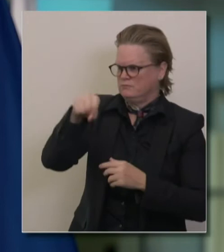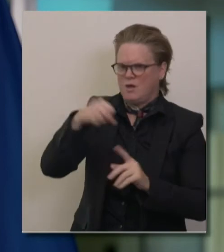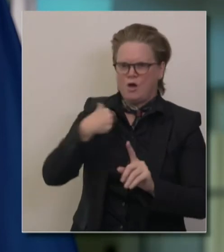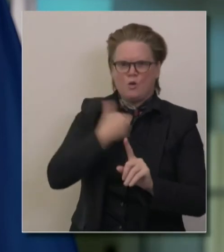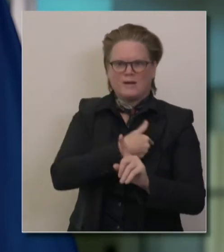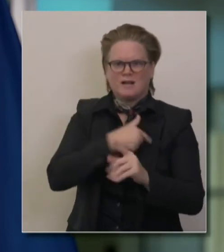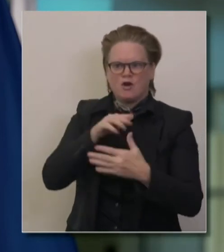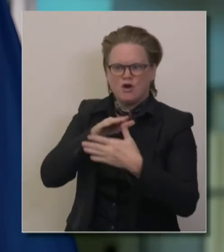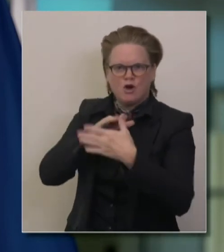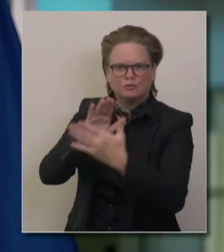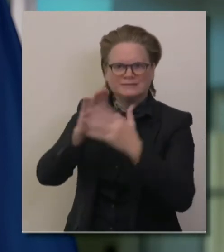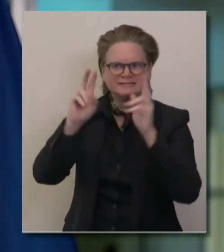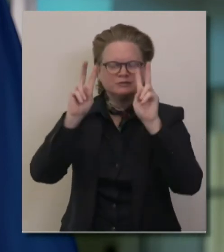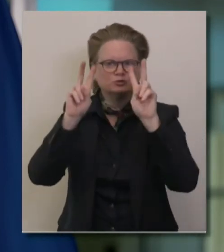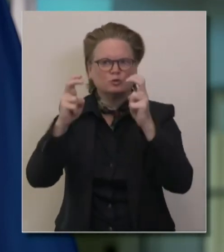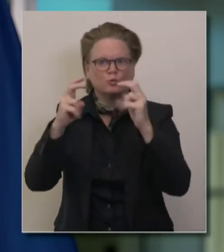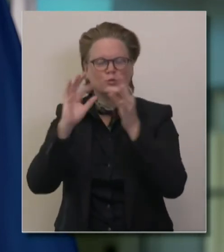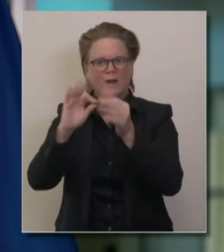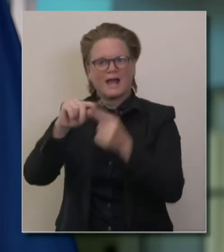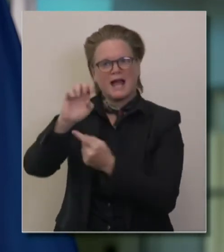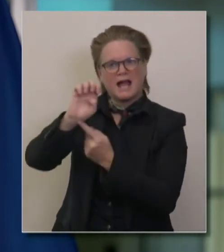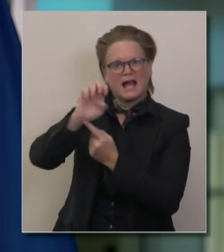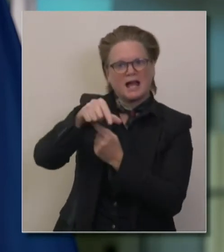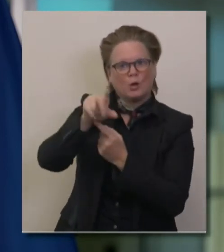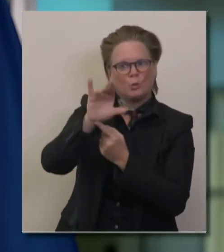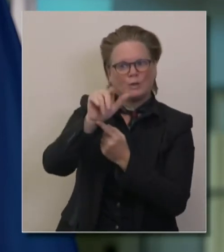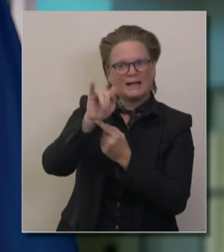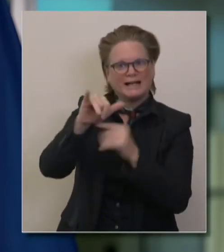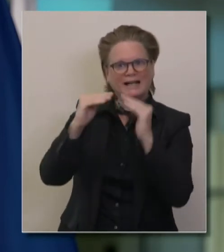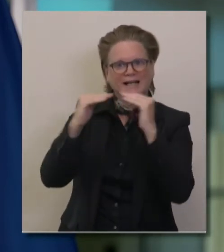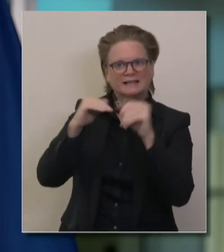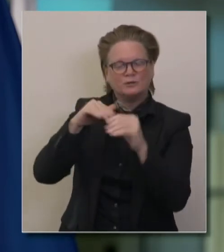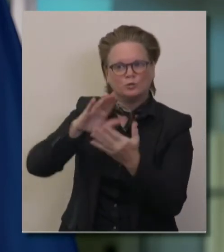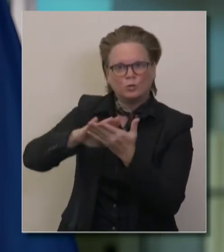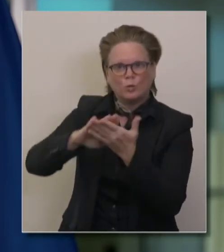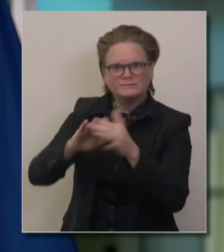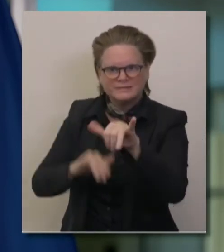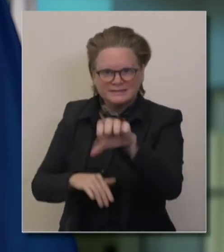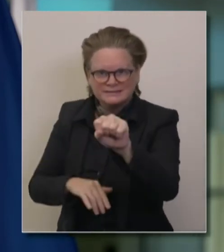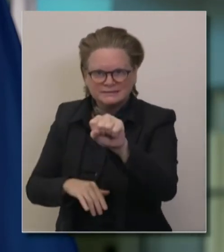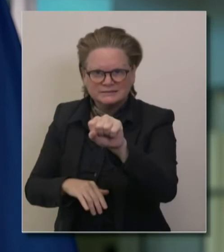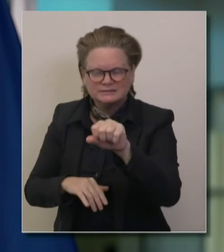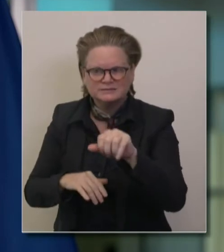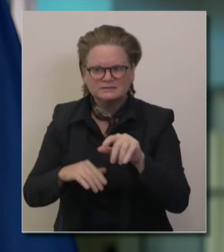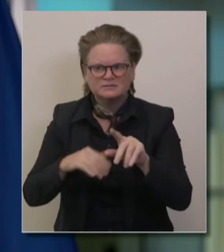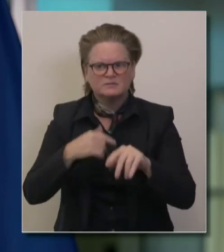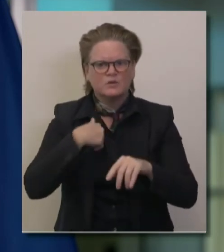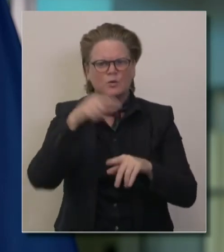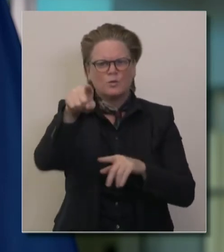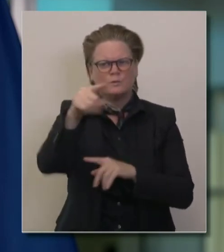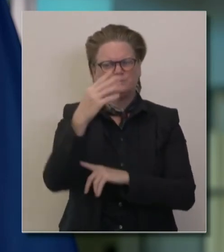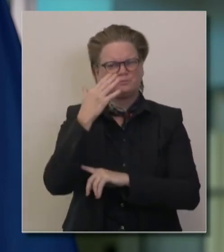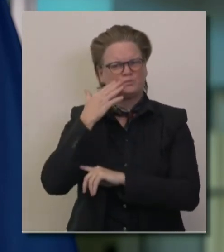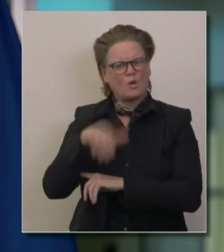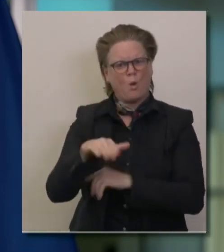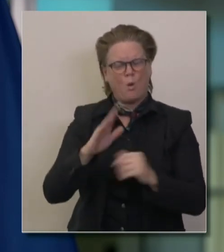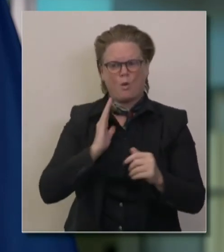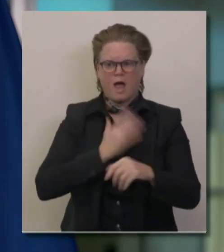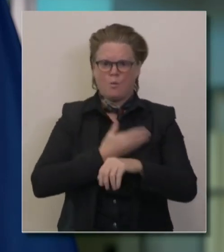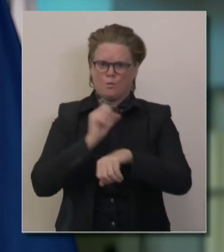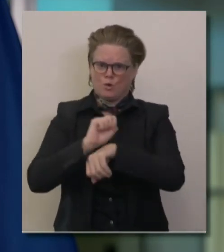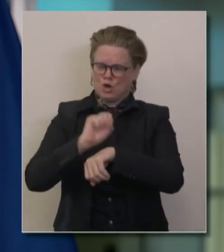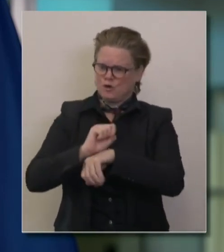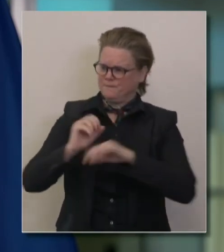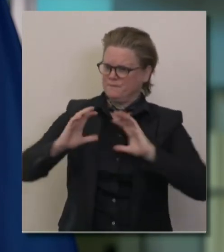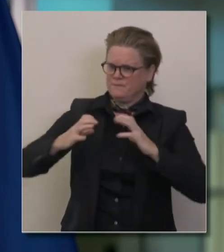and supporting our districts. But I also hope that you are familiar with that work being an ongoing